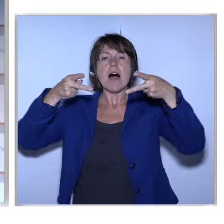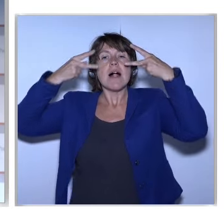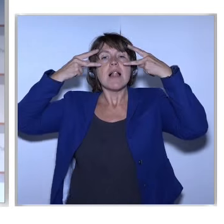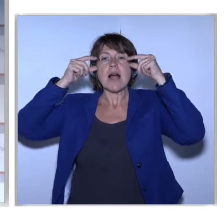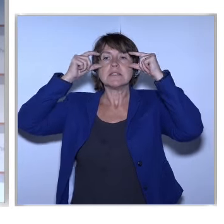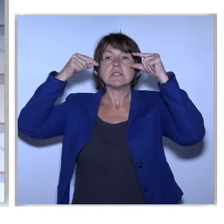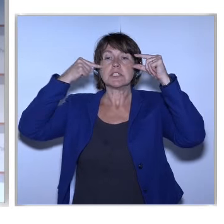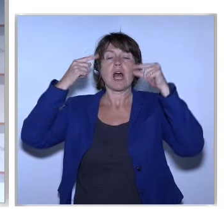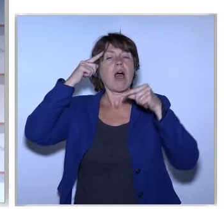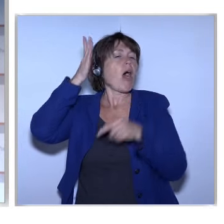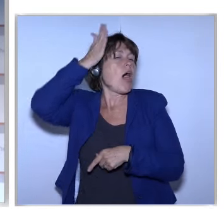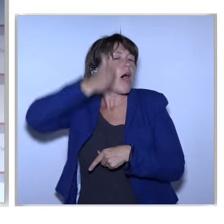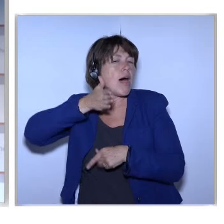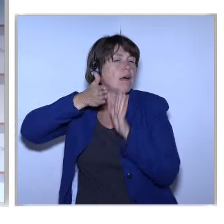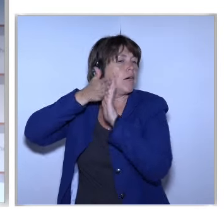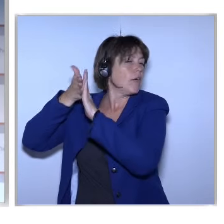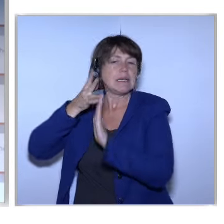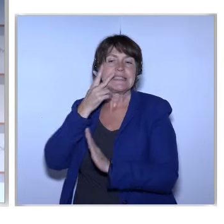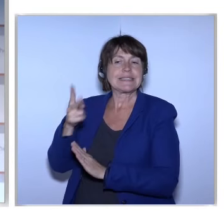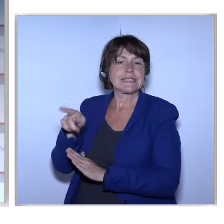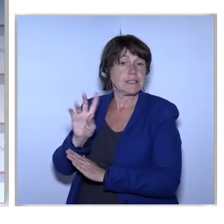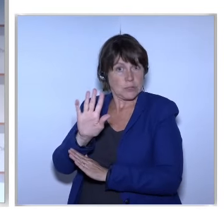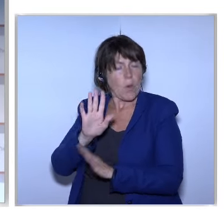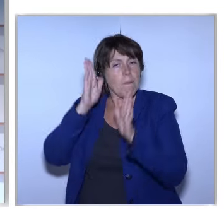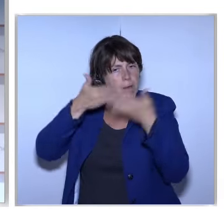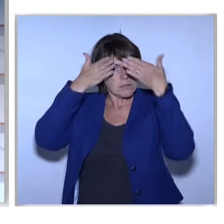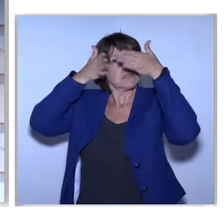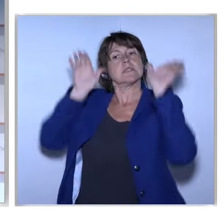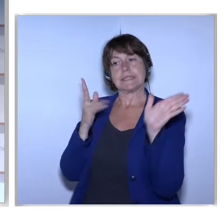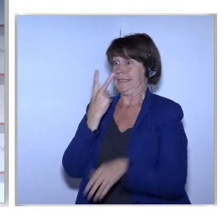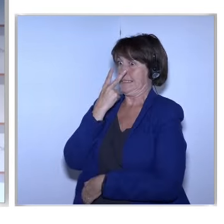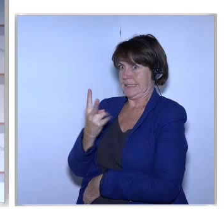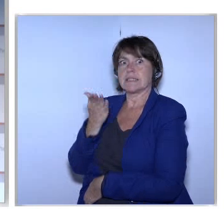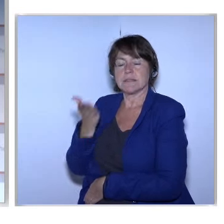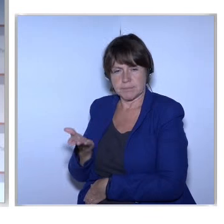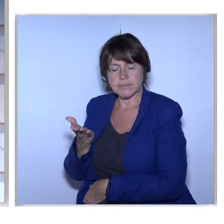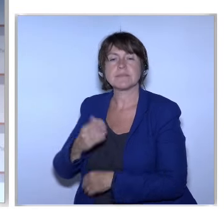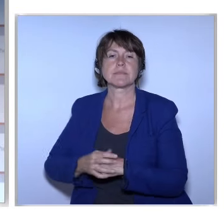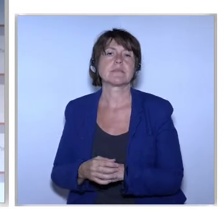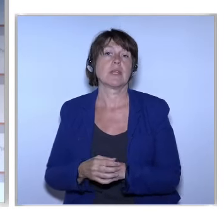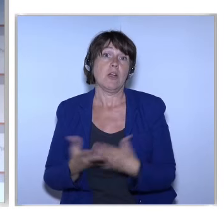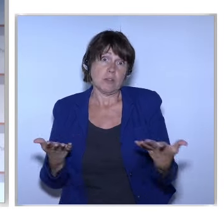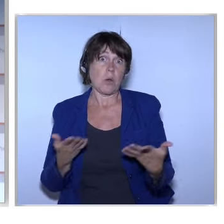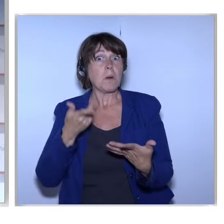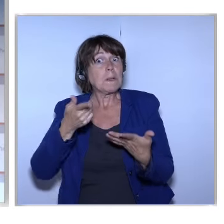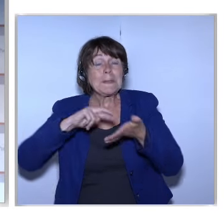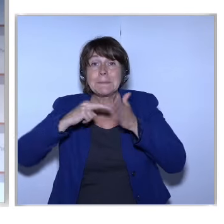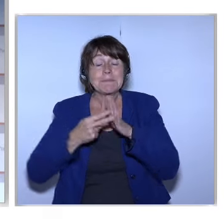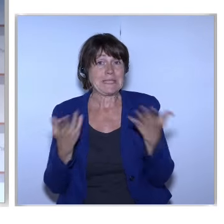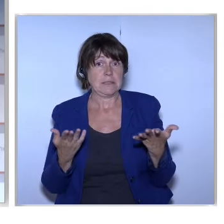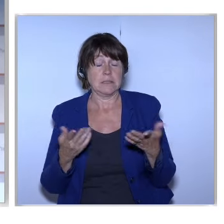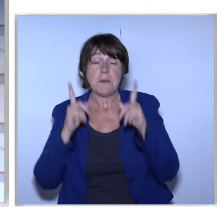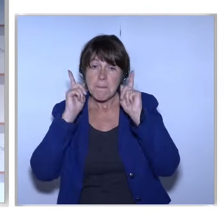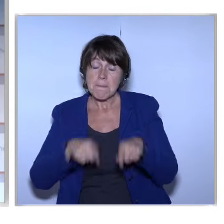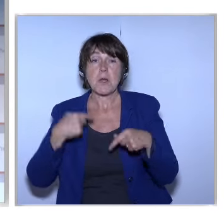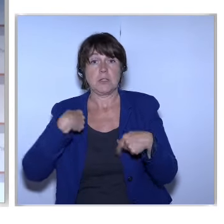So What Is This World That I Look And Sketch Out For You What Does It Mean For Your Work And Your Ambitions Perhaps We